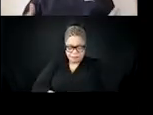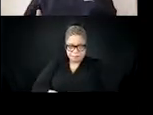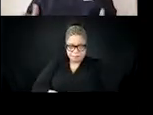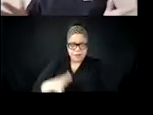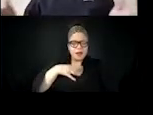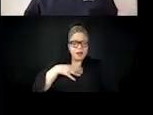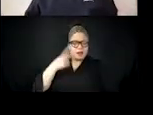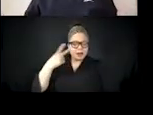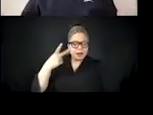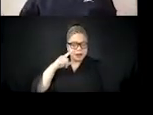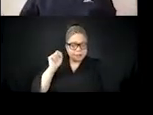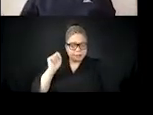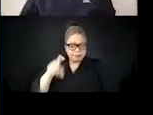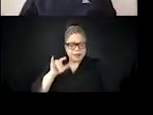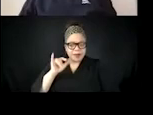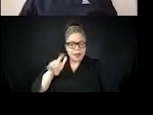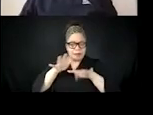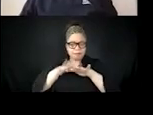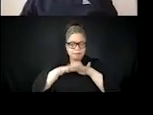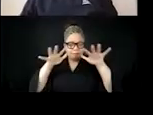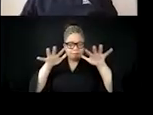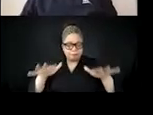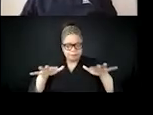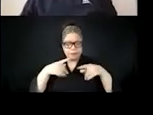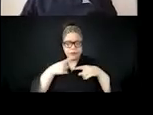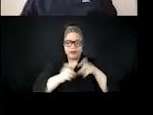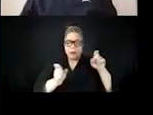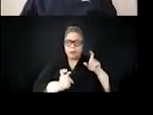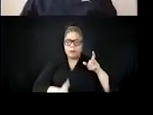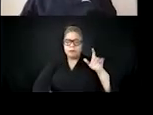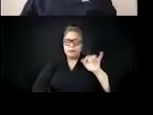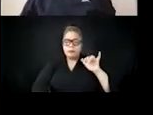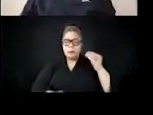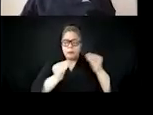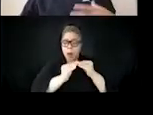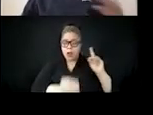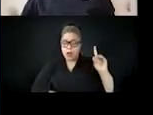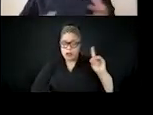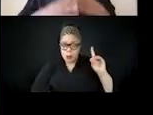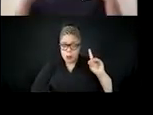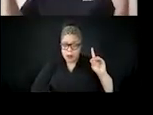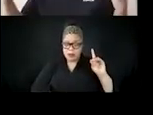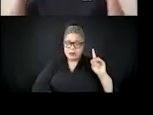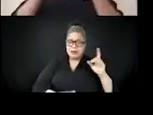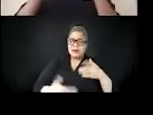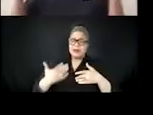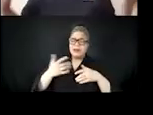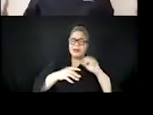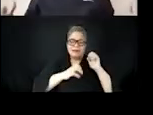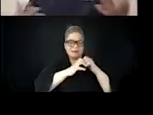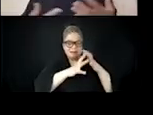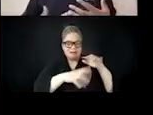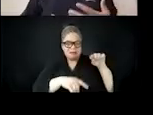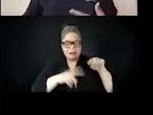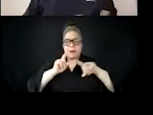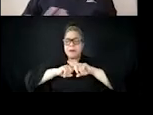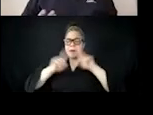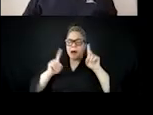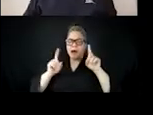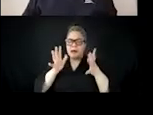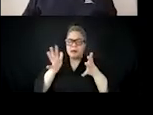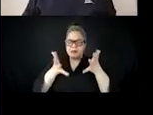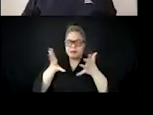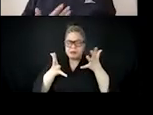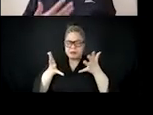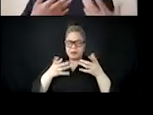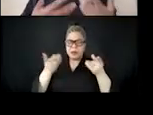more the movements that really have been pushing back against right-wing authoritarianism. And I think, and I think it's the view of